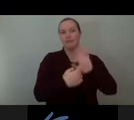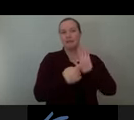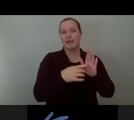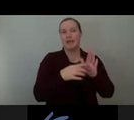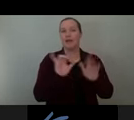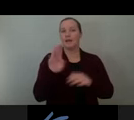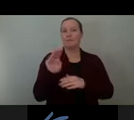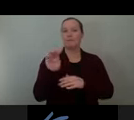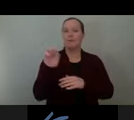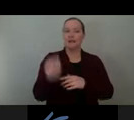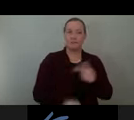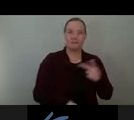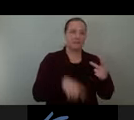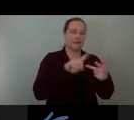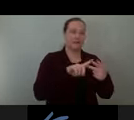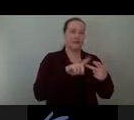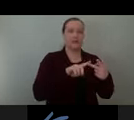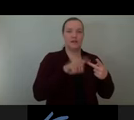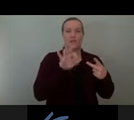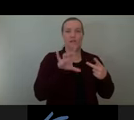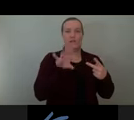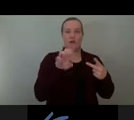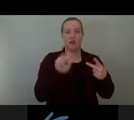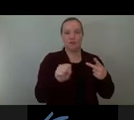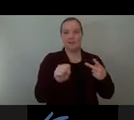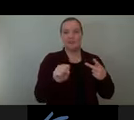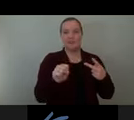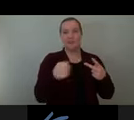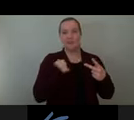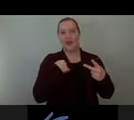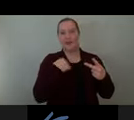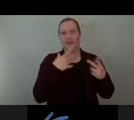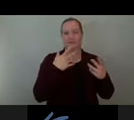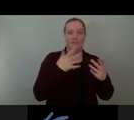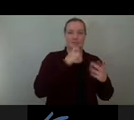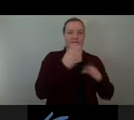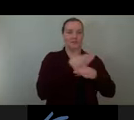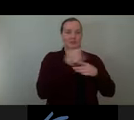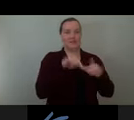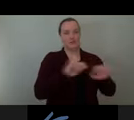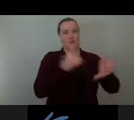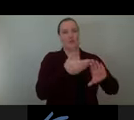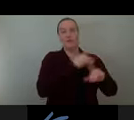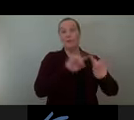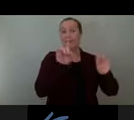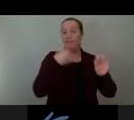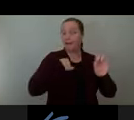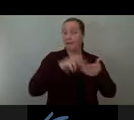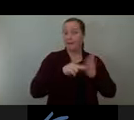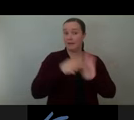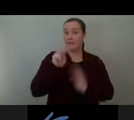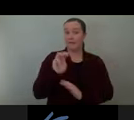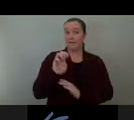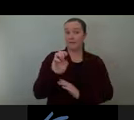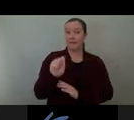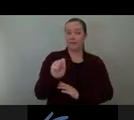So this is where I had started to share the screen properly, so thank you, Tara, for that. So this is the memes that we're talking about, which are amusing